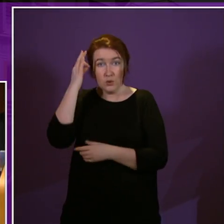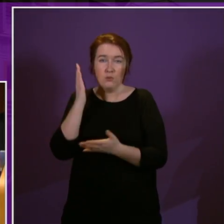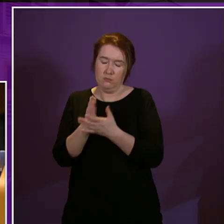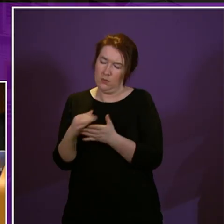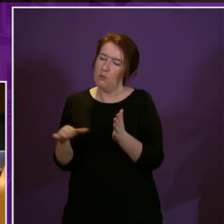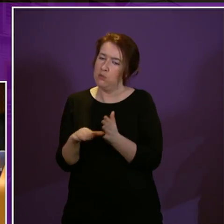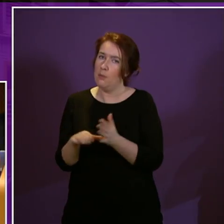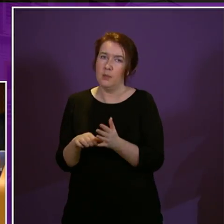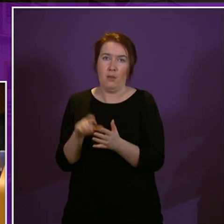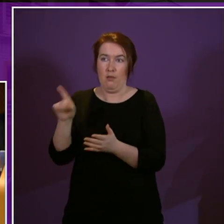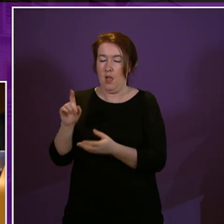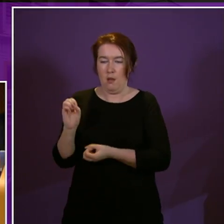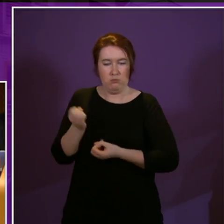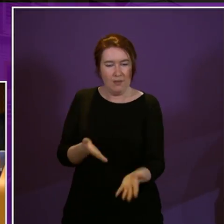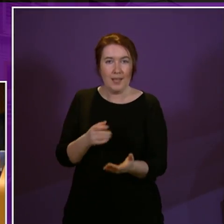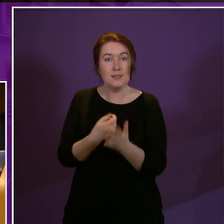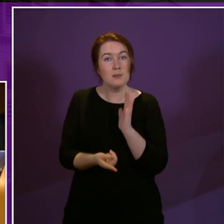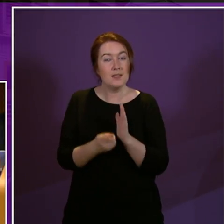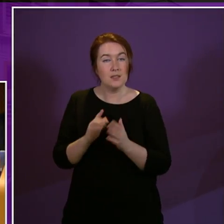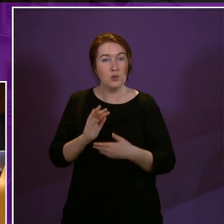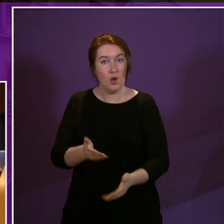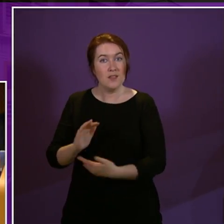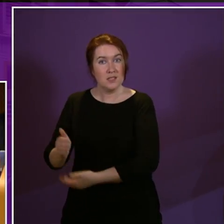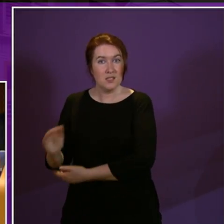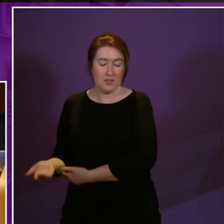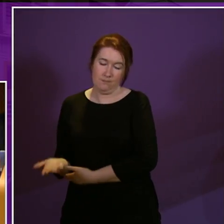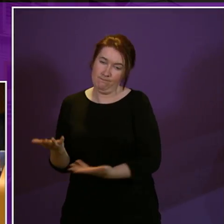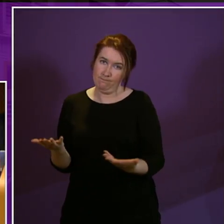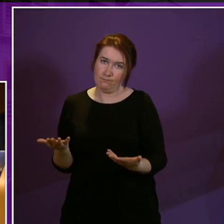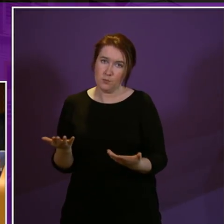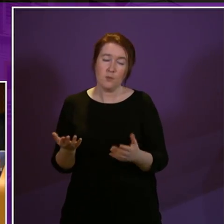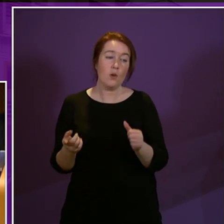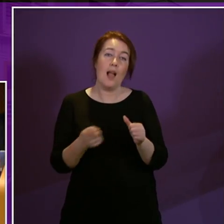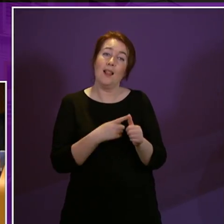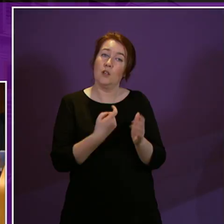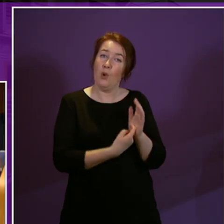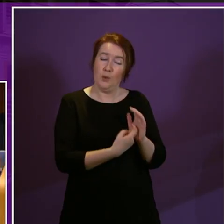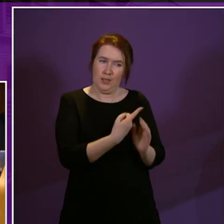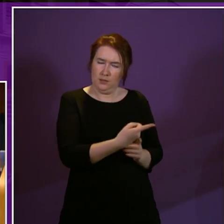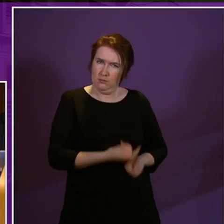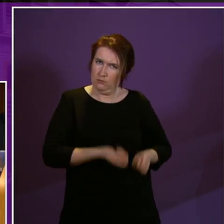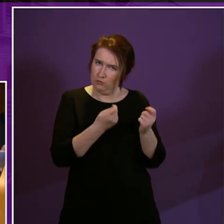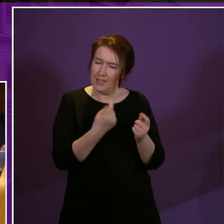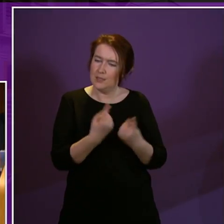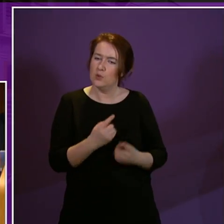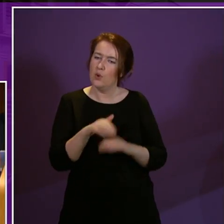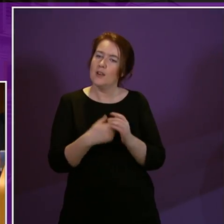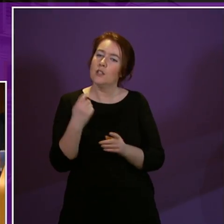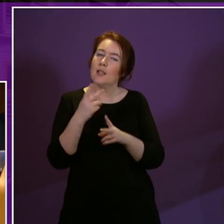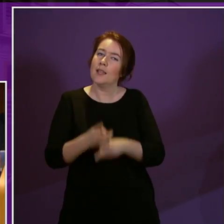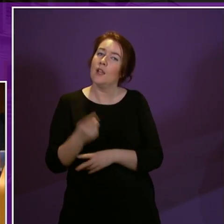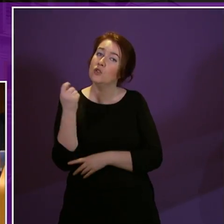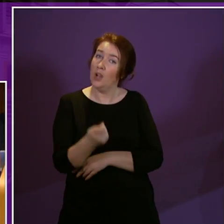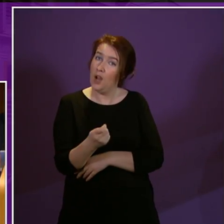disability services are delivered now Alec Rowley raised the issues of charges earlier